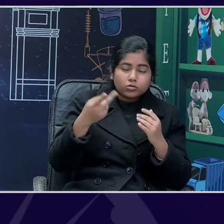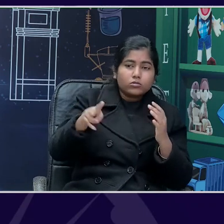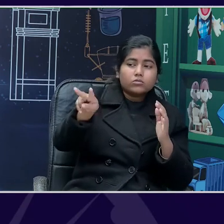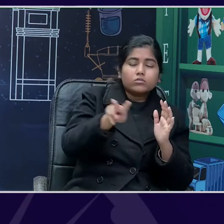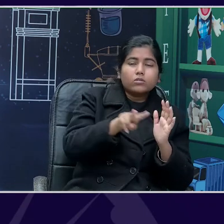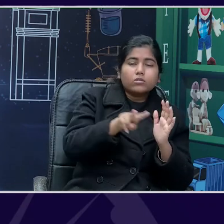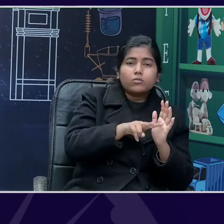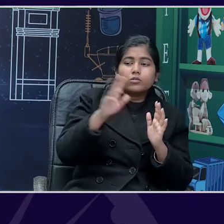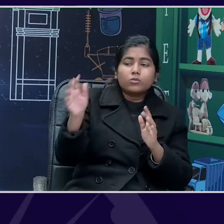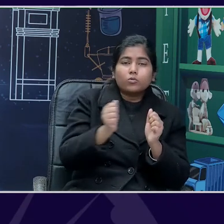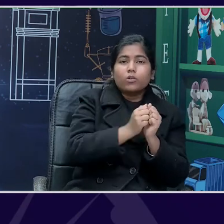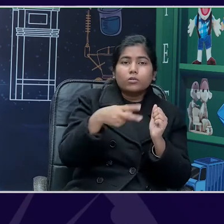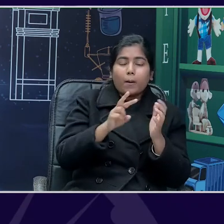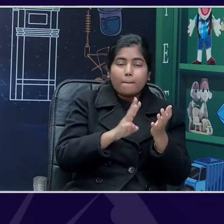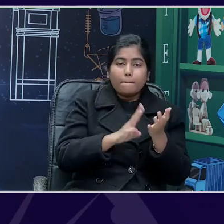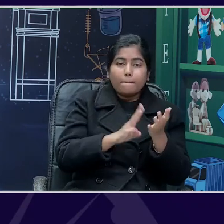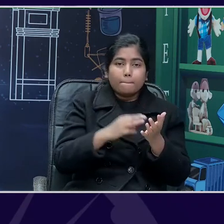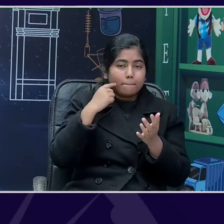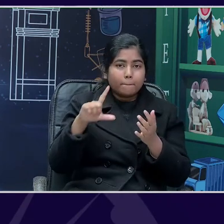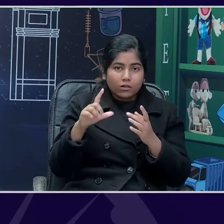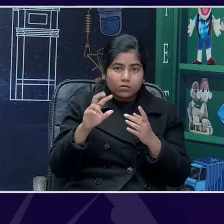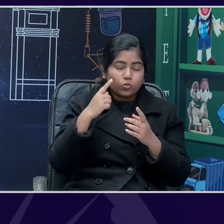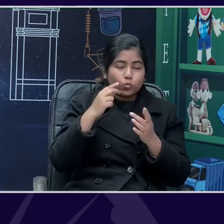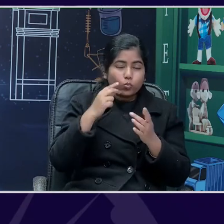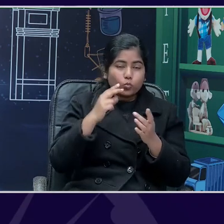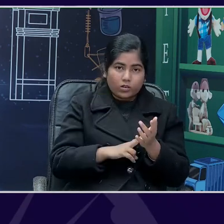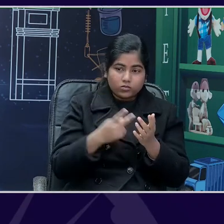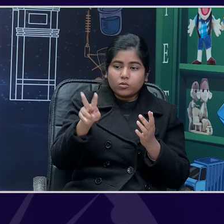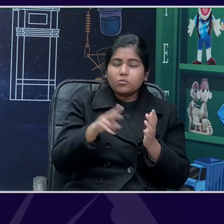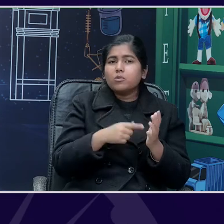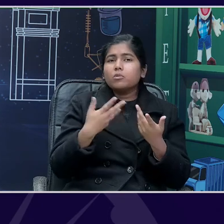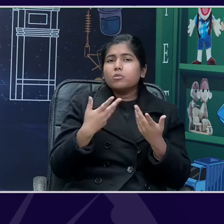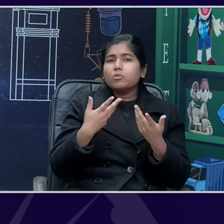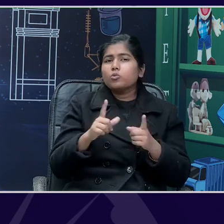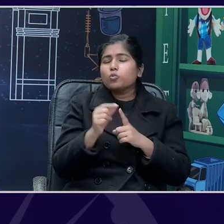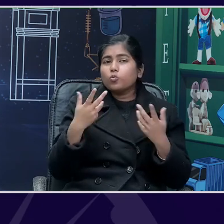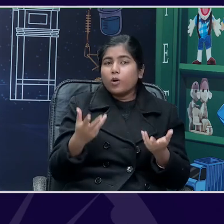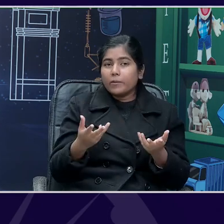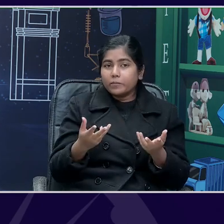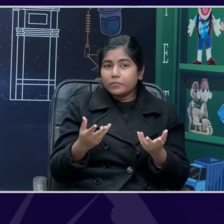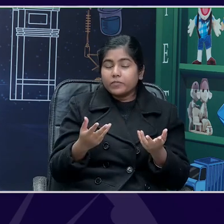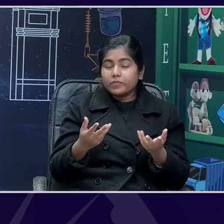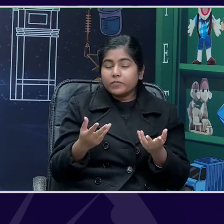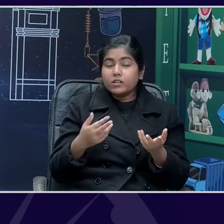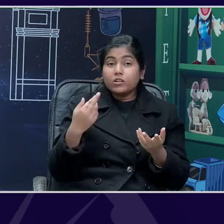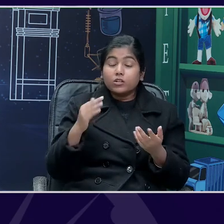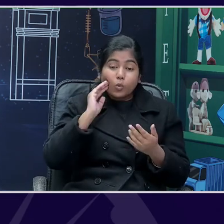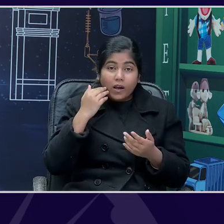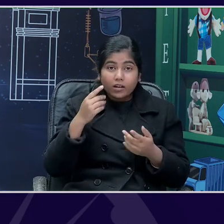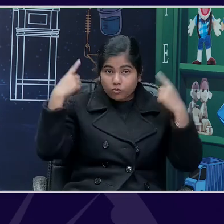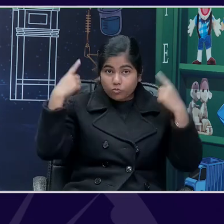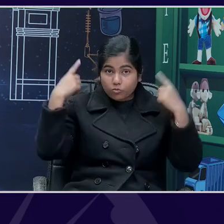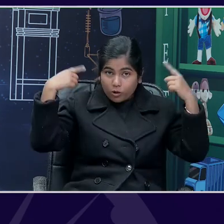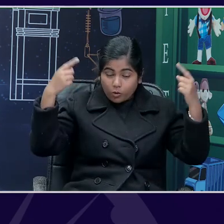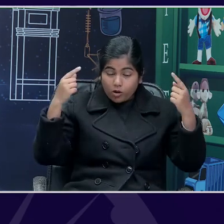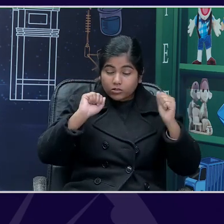back. So, why does he do that? So, that's a very important question. He does that because when he meets the fawn, if he meets the